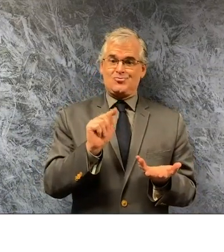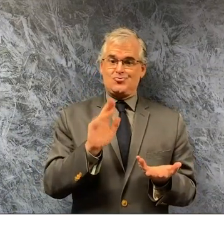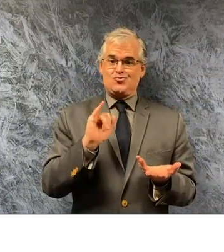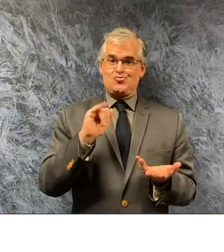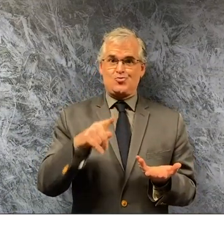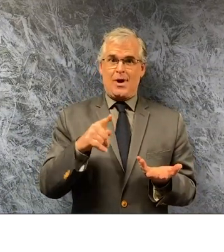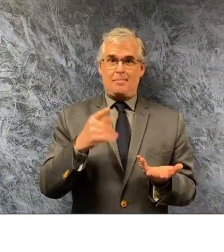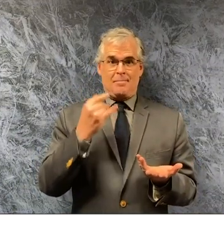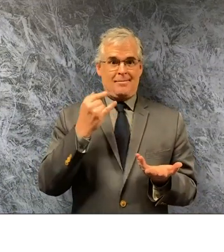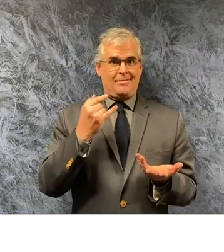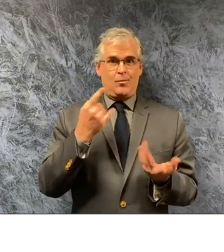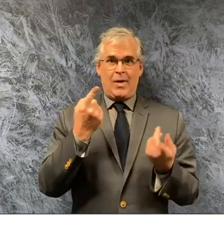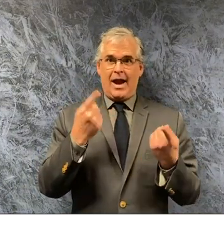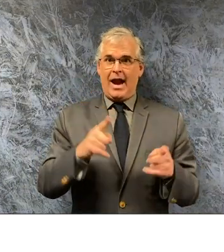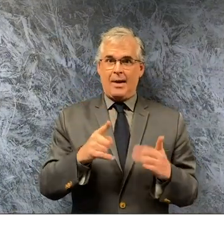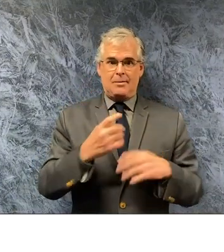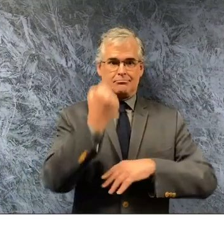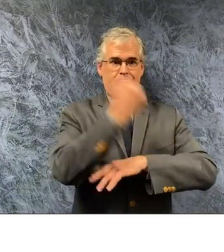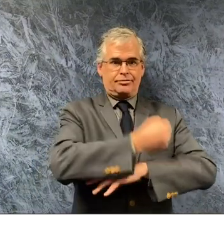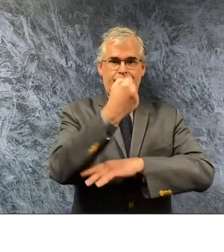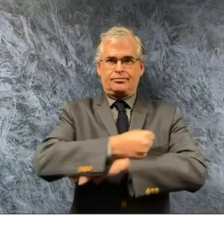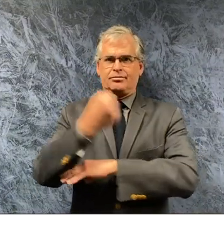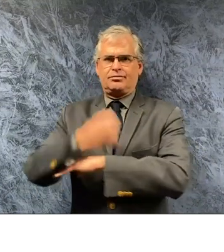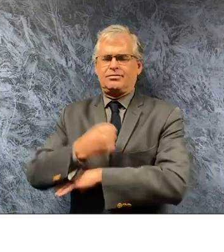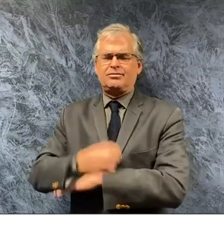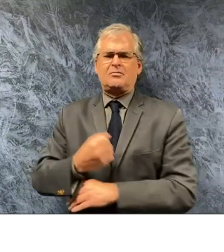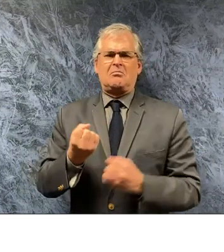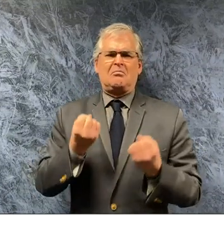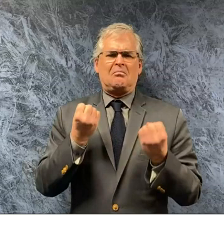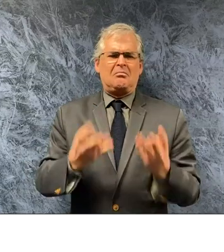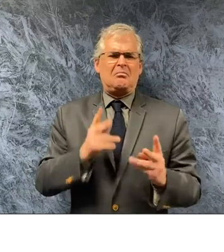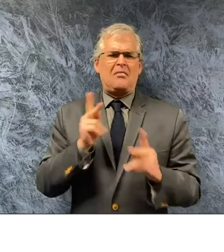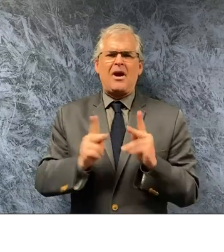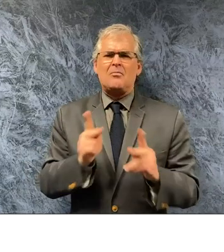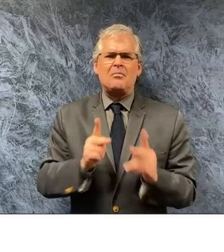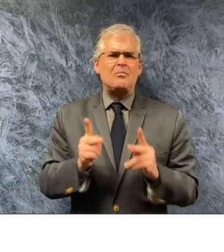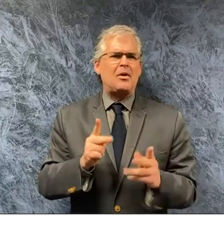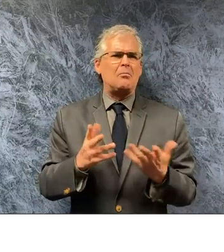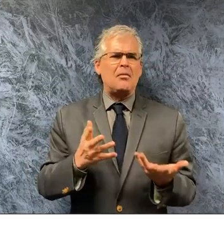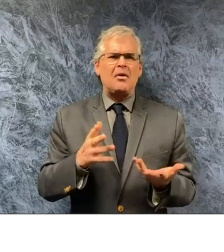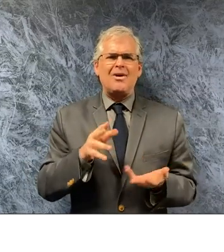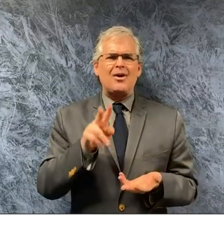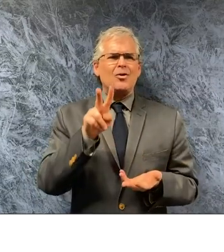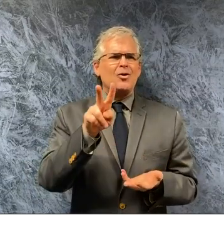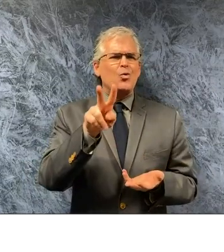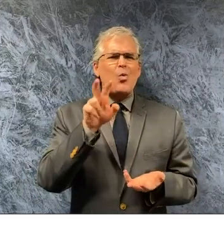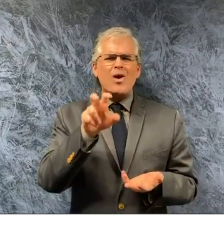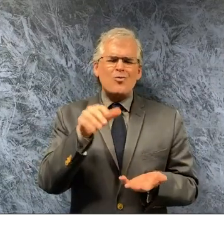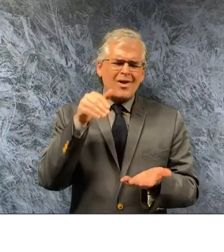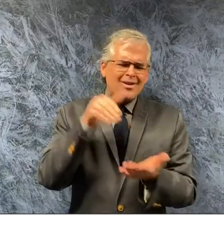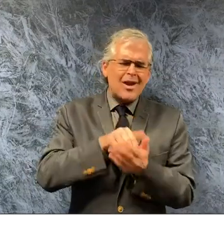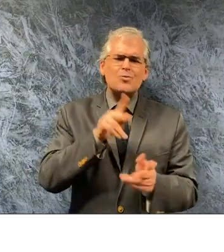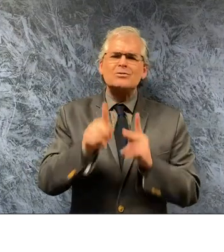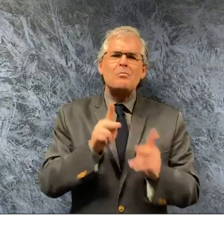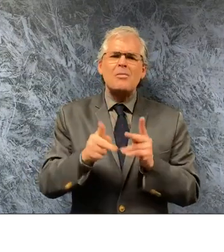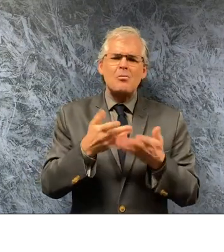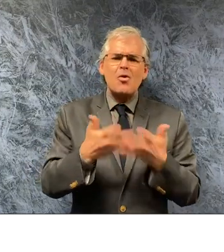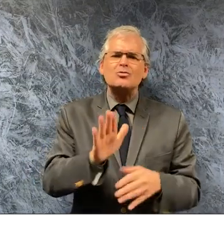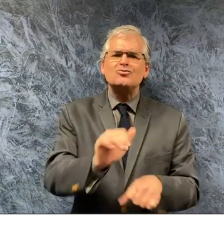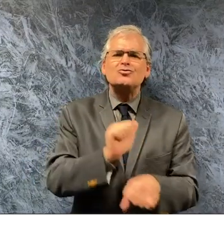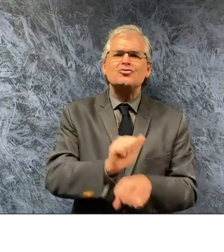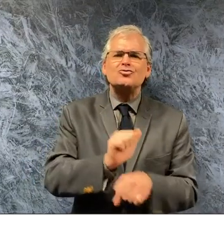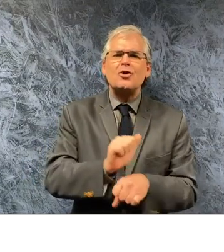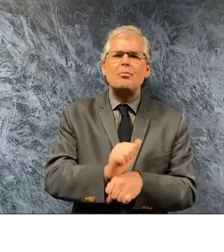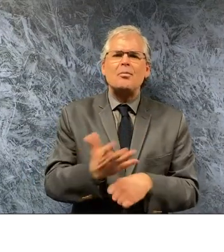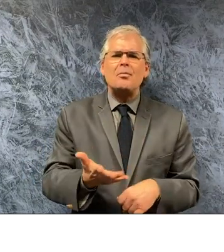a lot of the local restaurants bars whatnot that you know have gaming devices in them are affected likewise and i think they